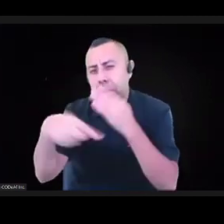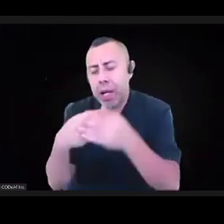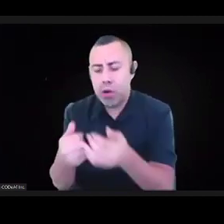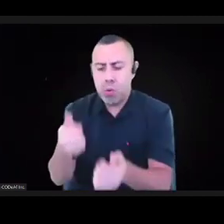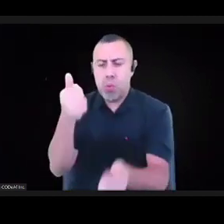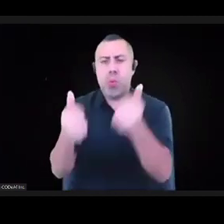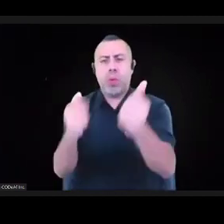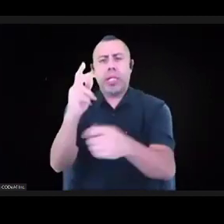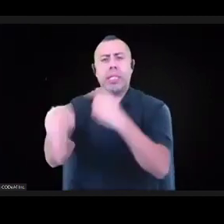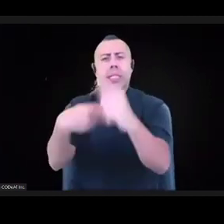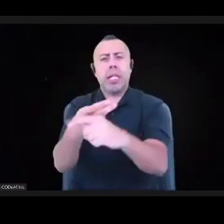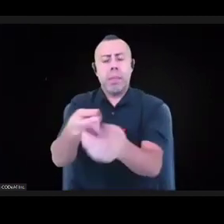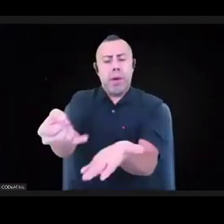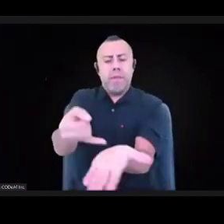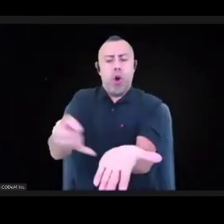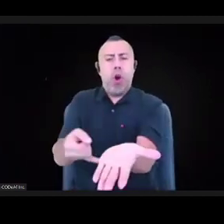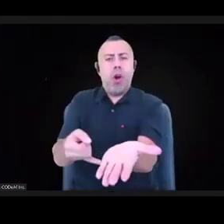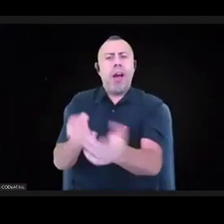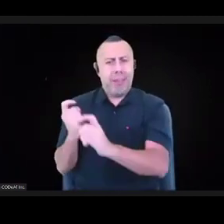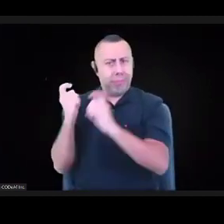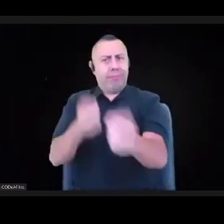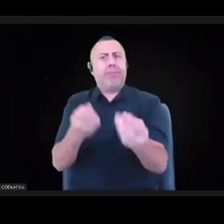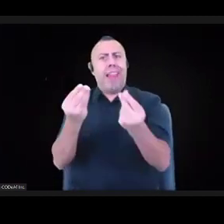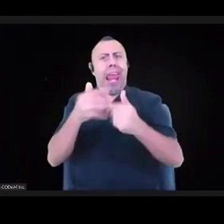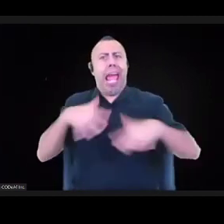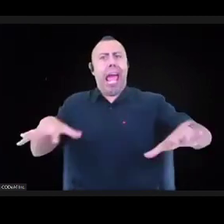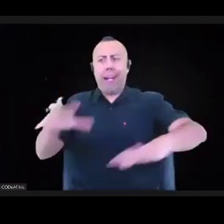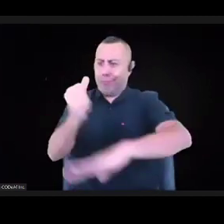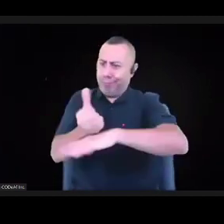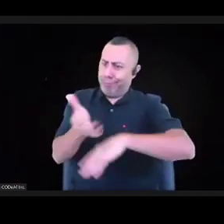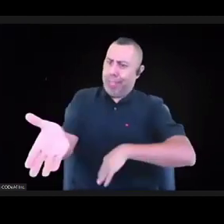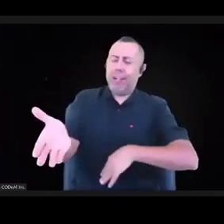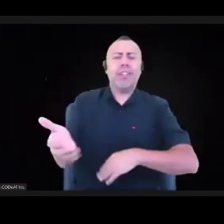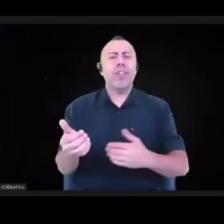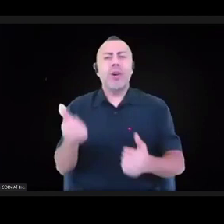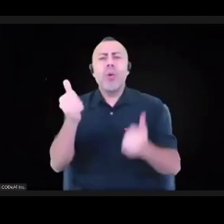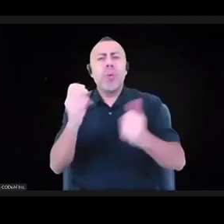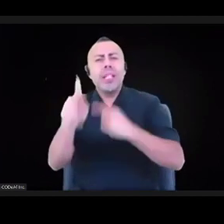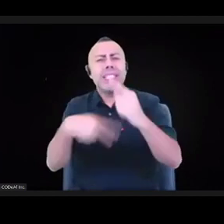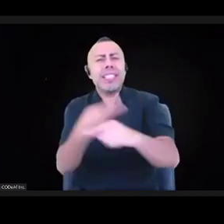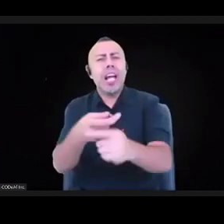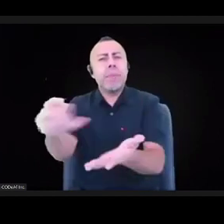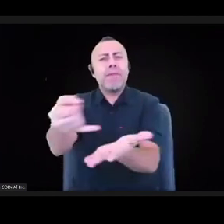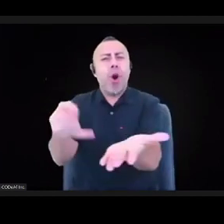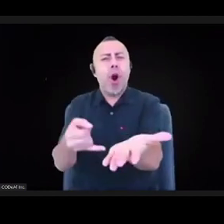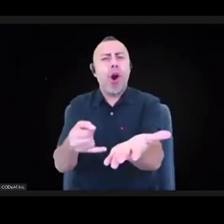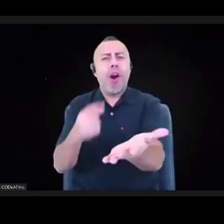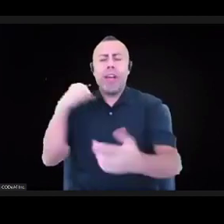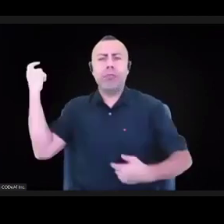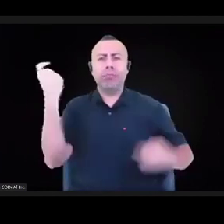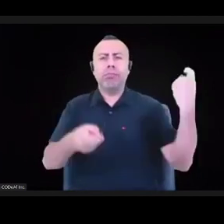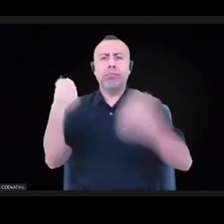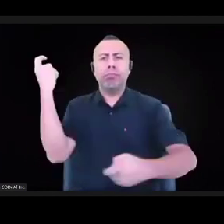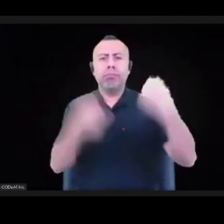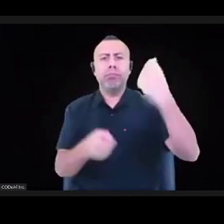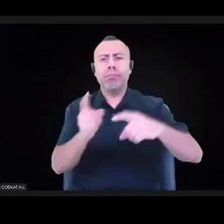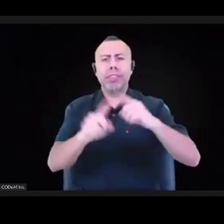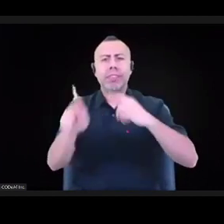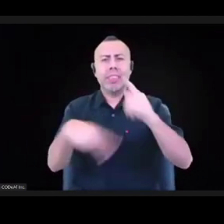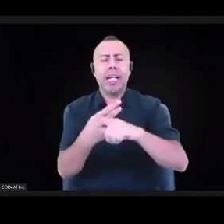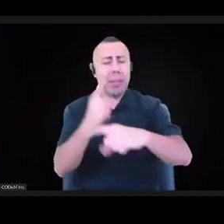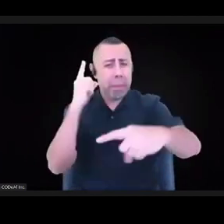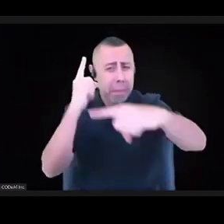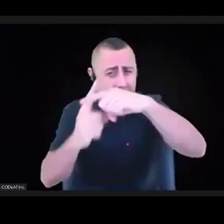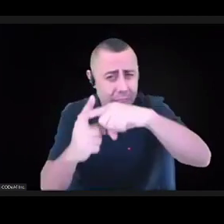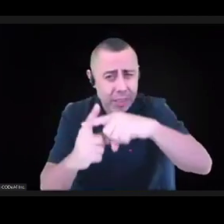kinds? And how does that serve as an ongoing learning place, the place where we learn who matters, who has culture, so on and so forth, who